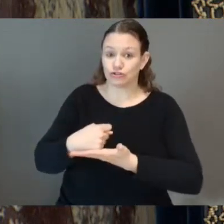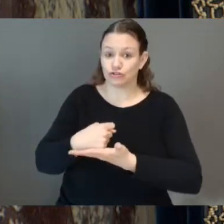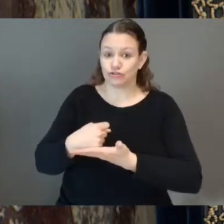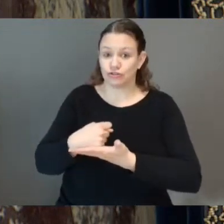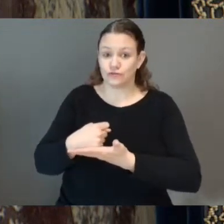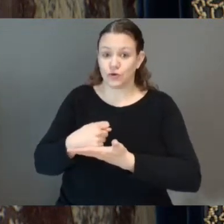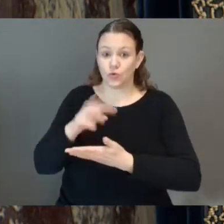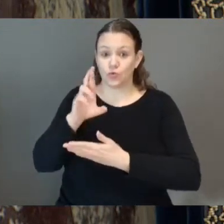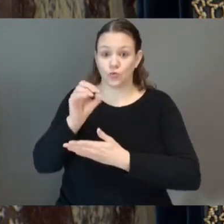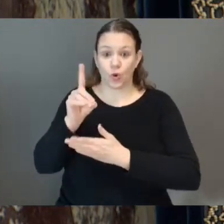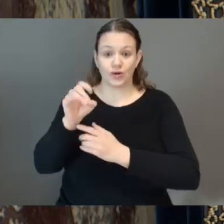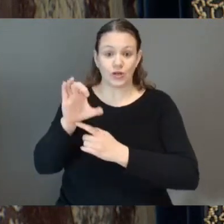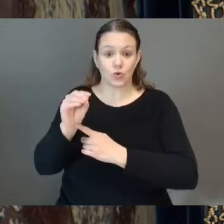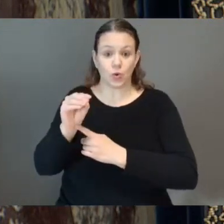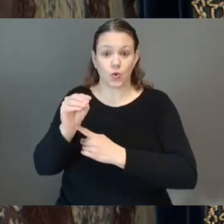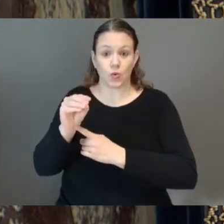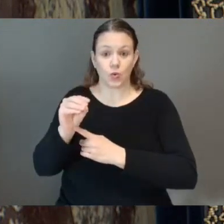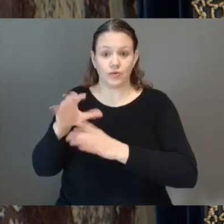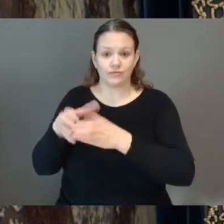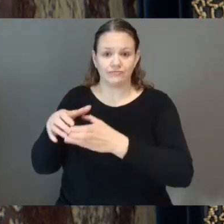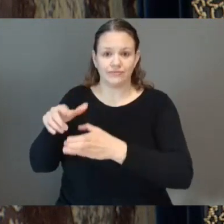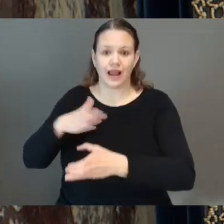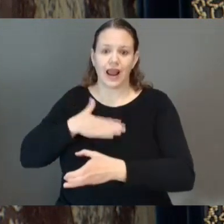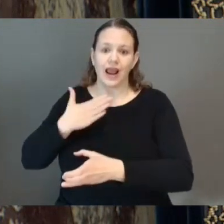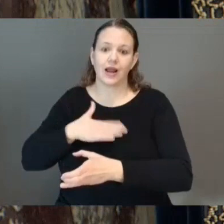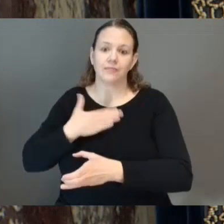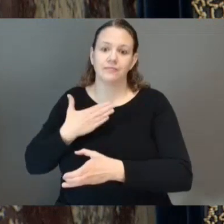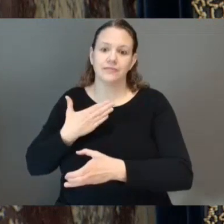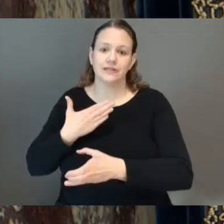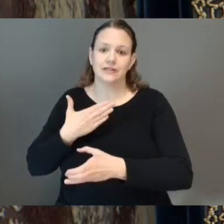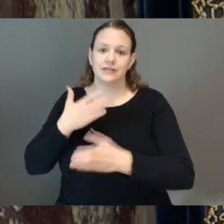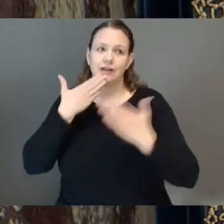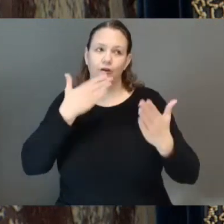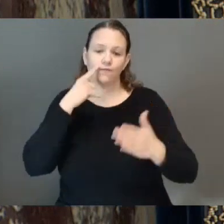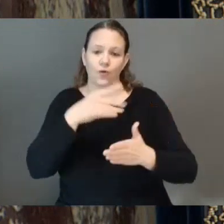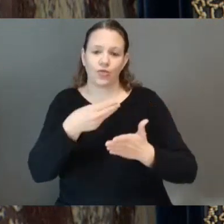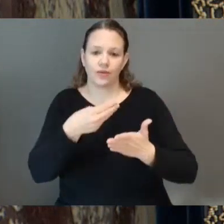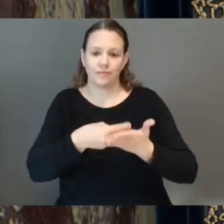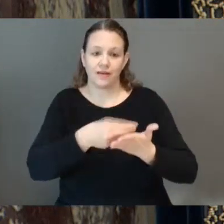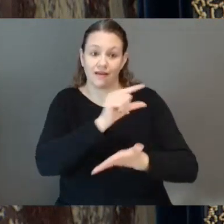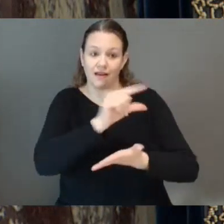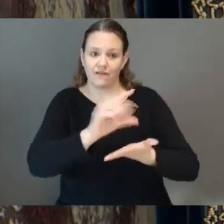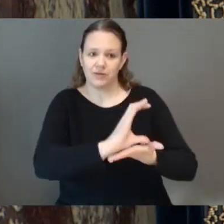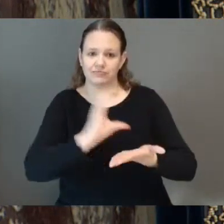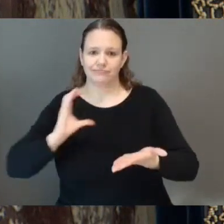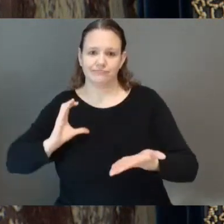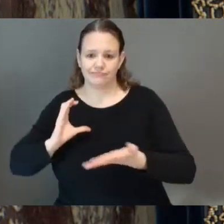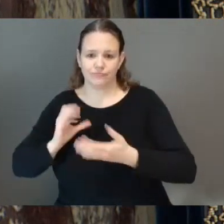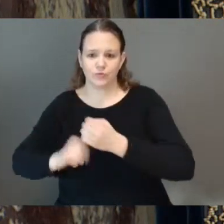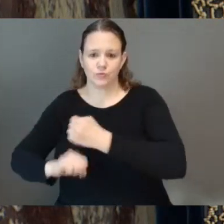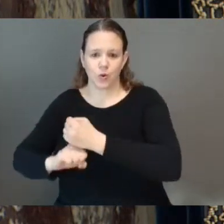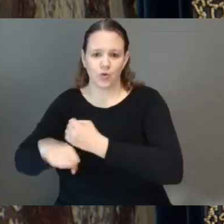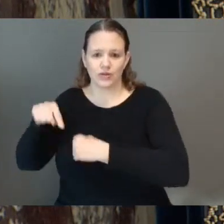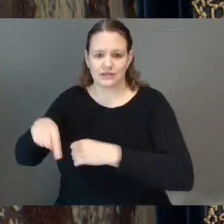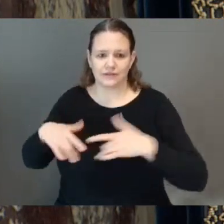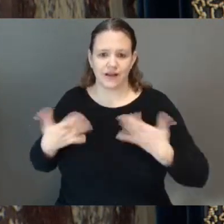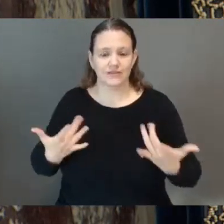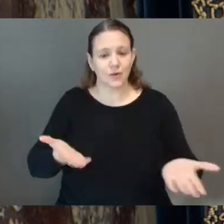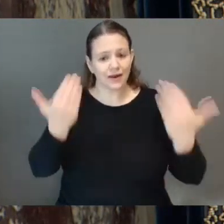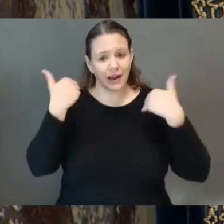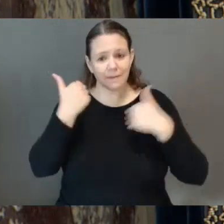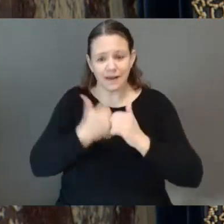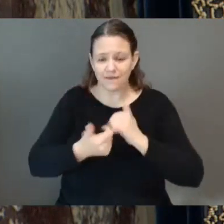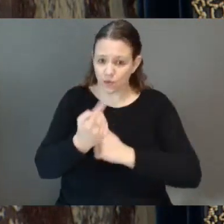all that are here, come on out this May long weekend and enjoy the sights, sounds, and smells of this rodeo event.